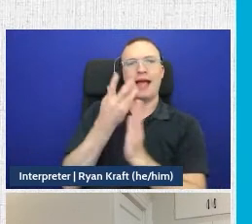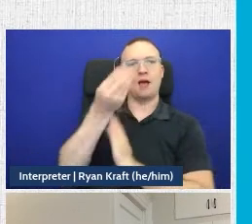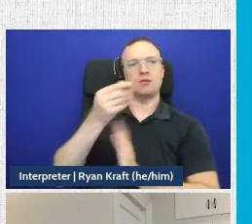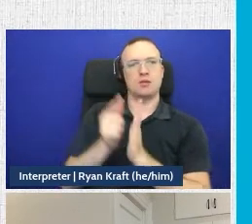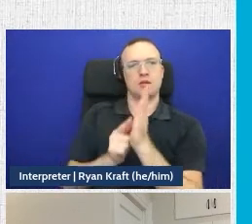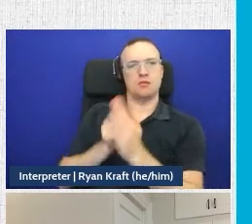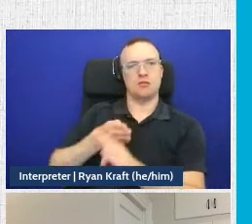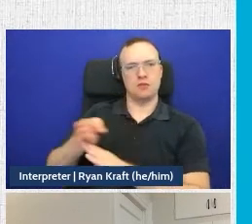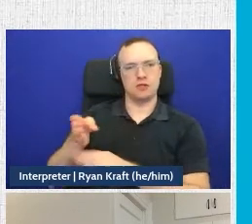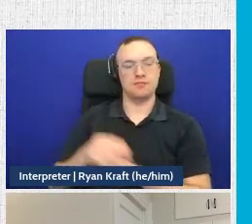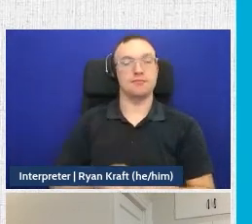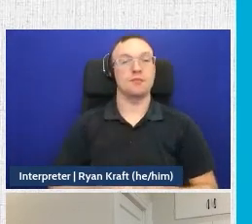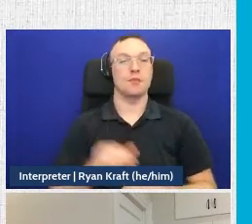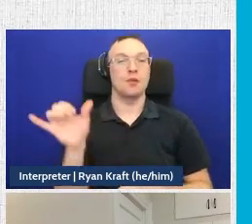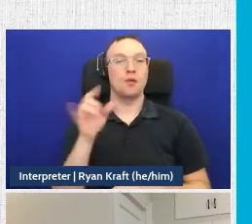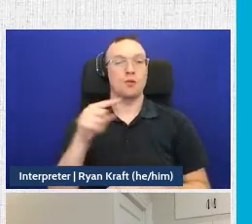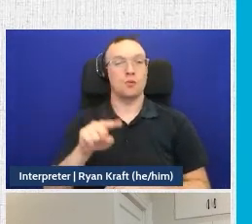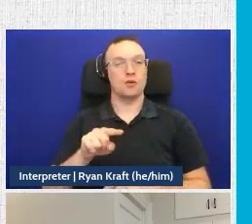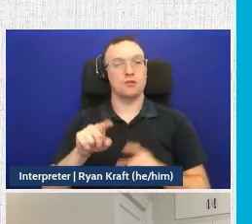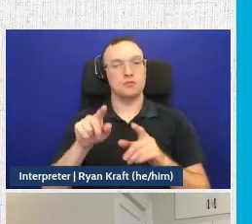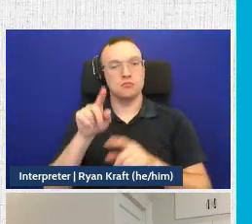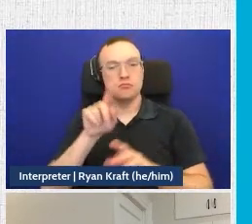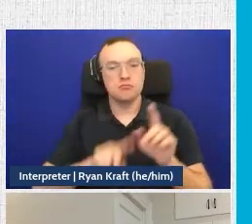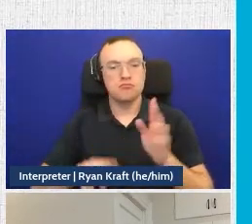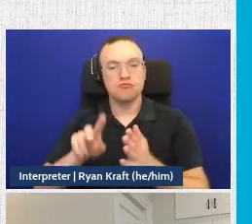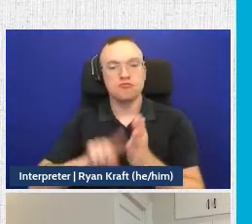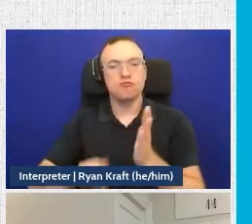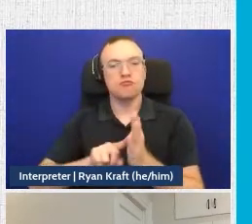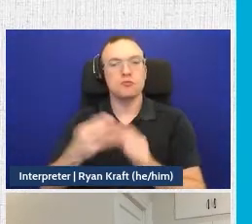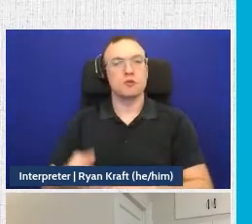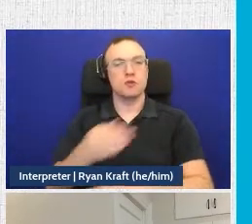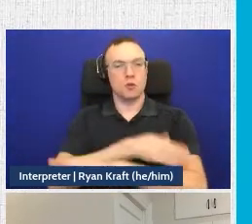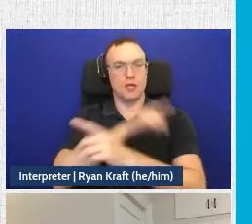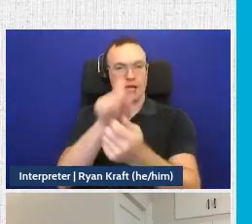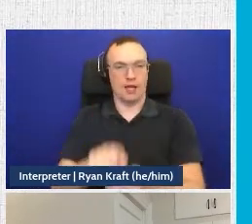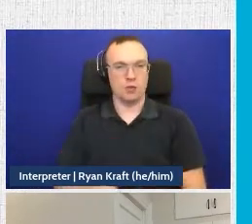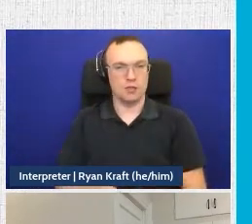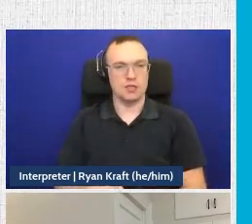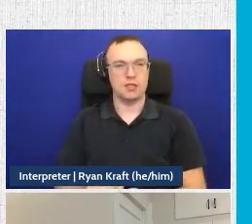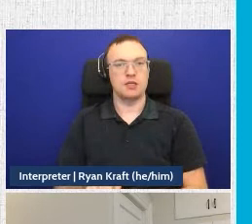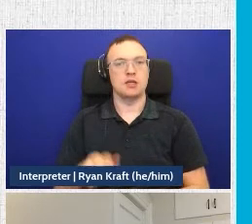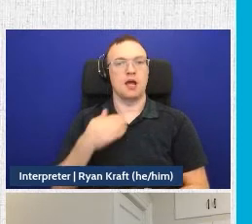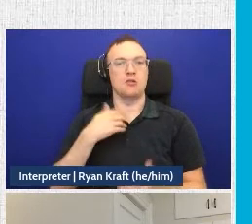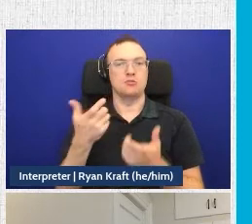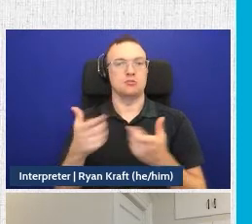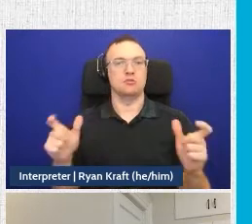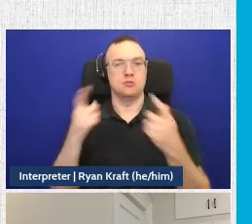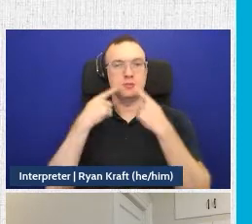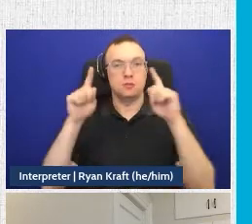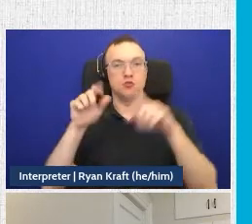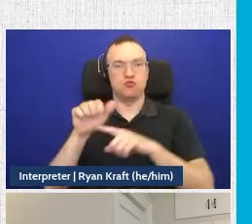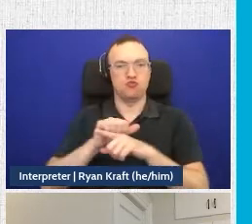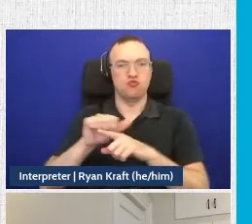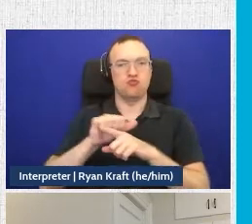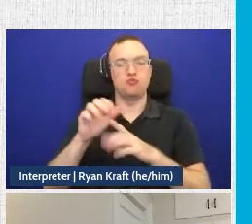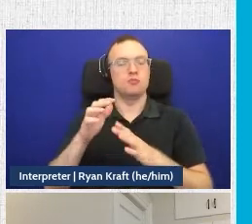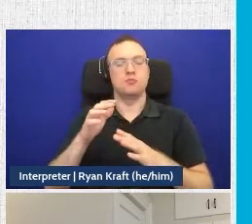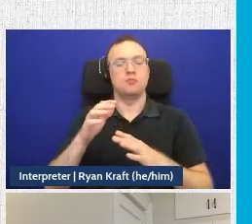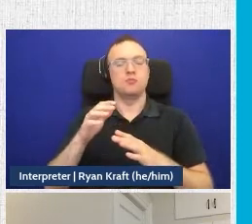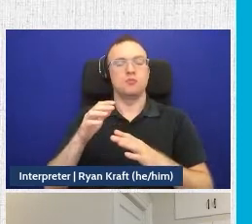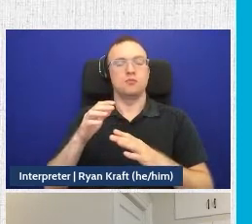And on top of that, we're also looking to increase our accuracy. We've had really great success in training our models to